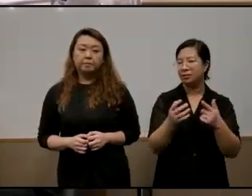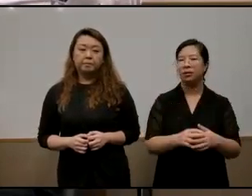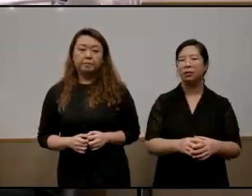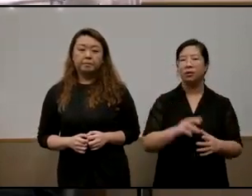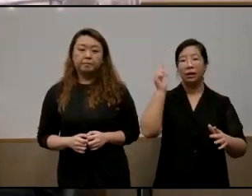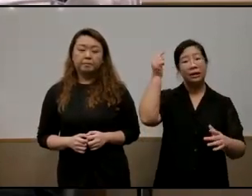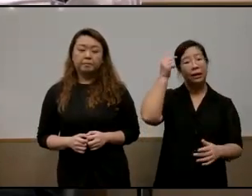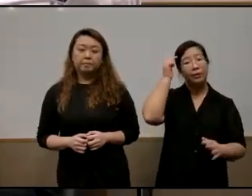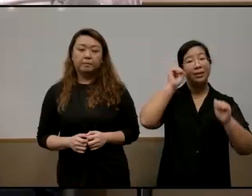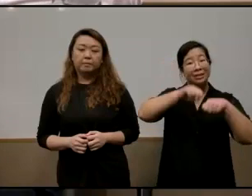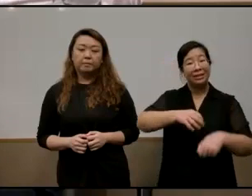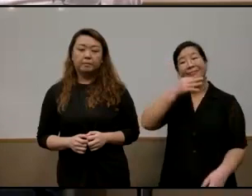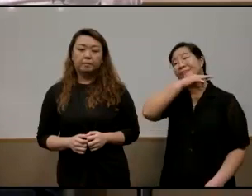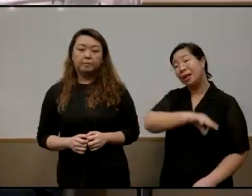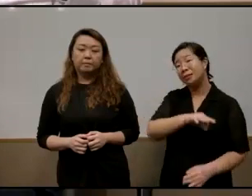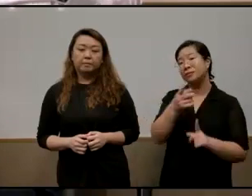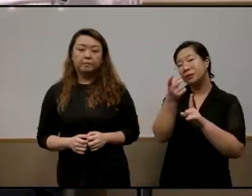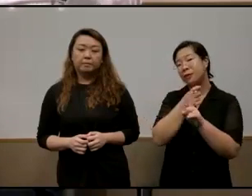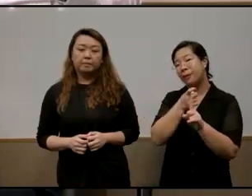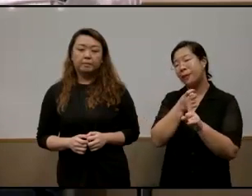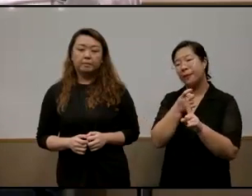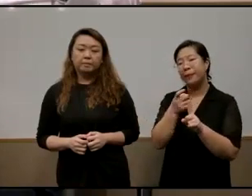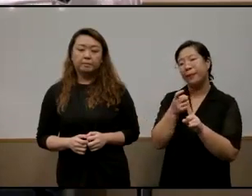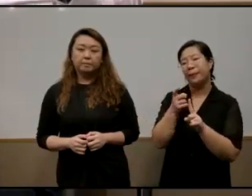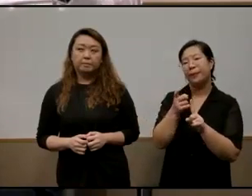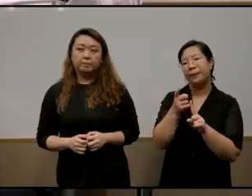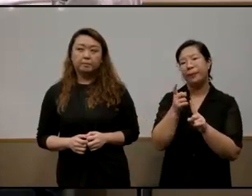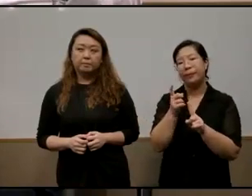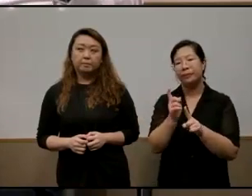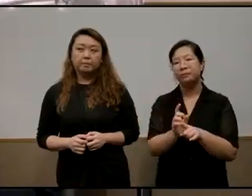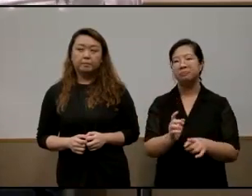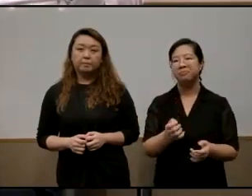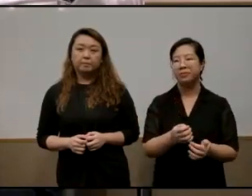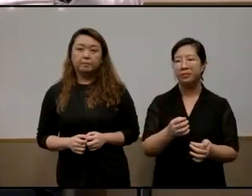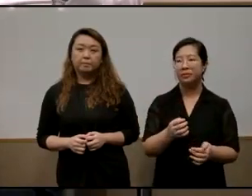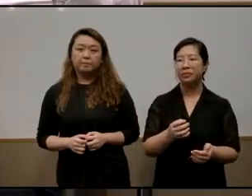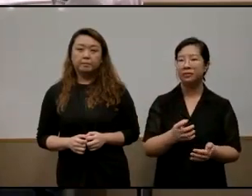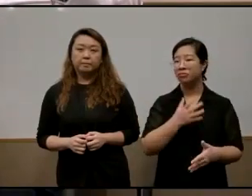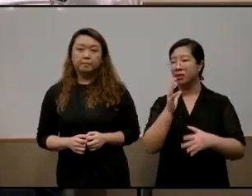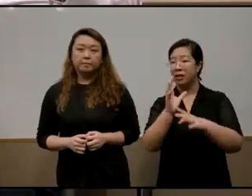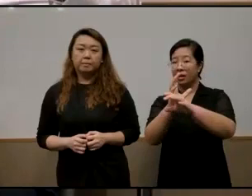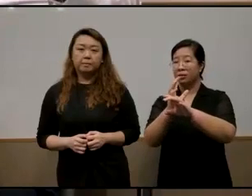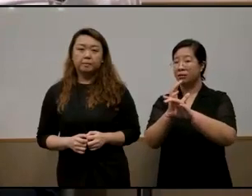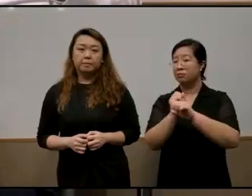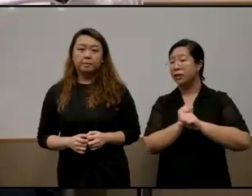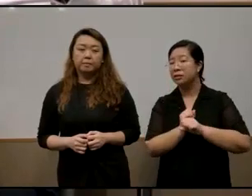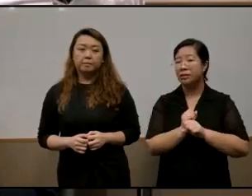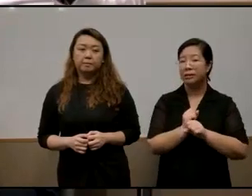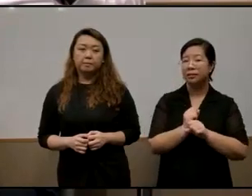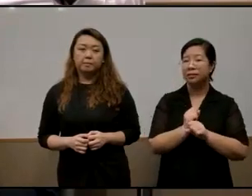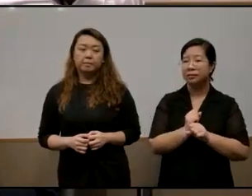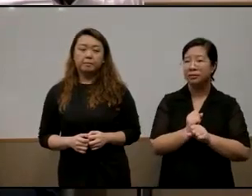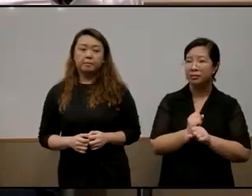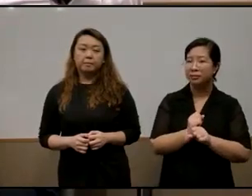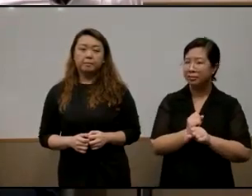government can actually kind of benefit from the legitimacy of getting the the reputation of uh oh